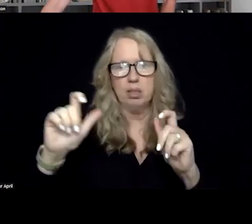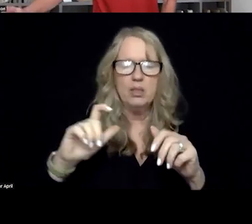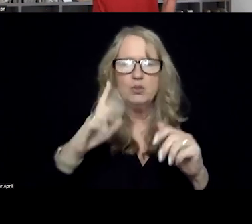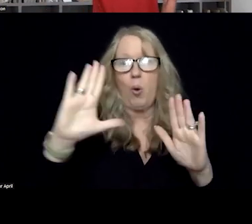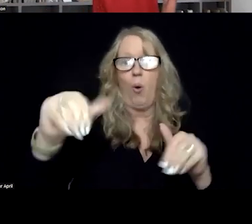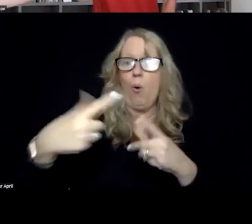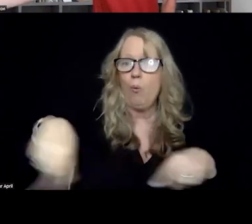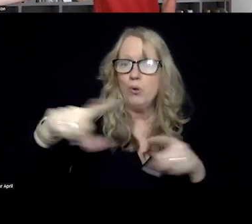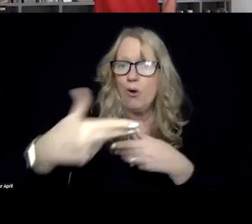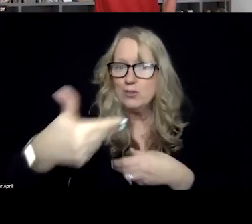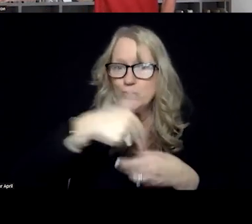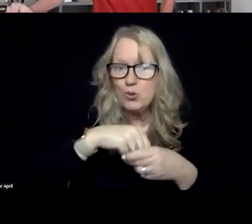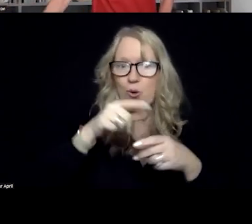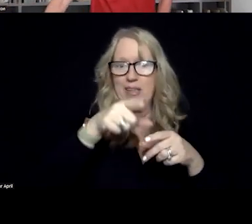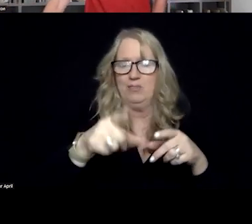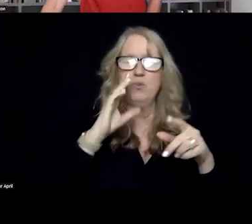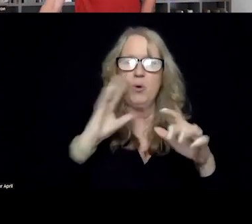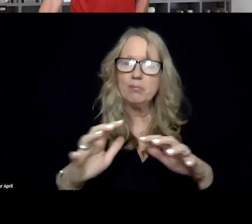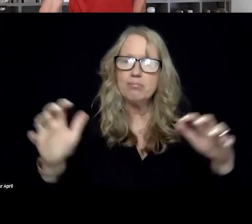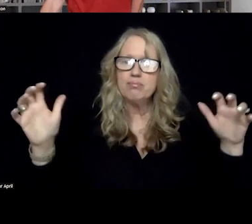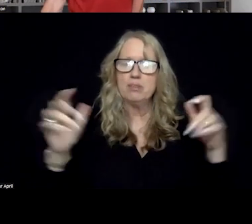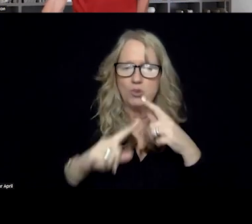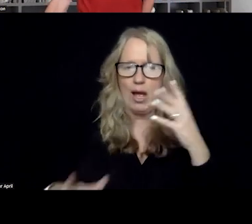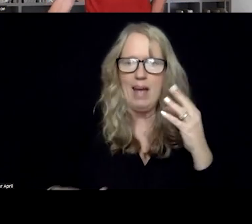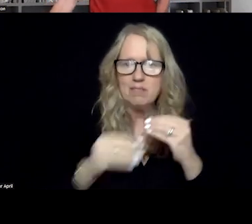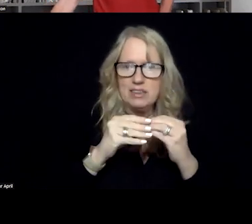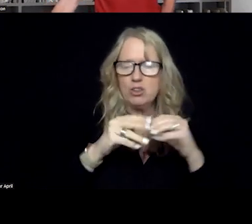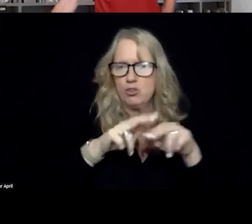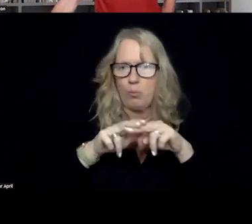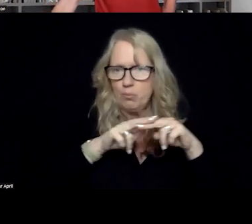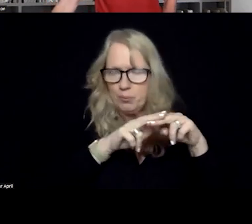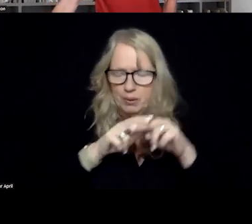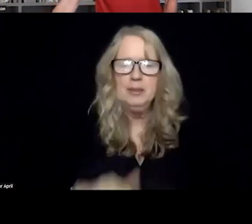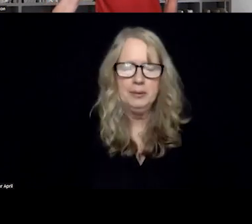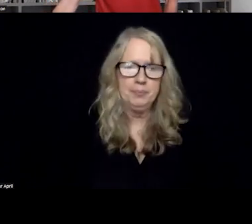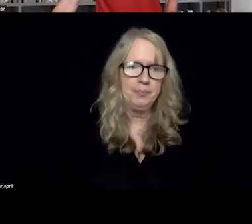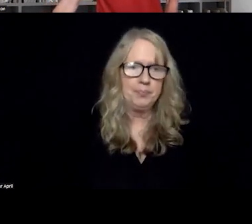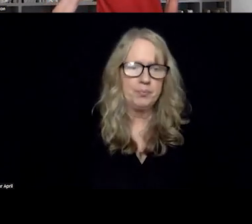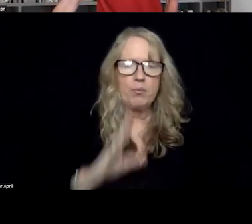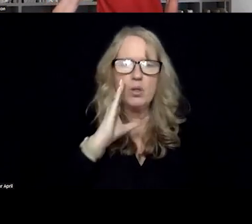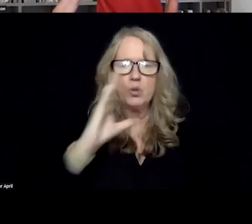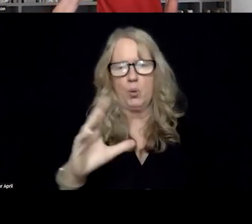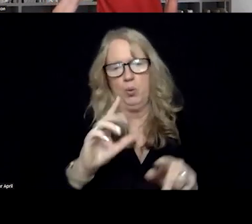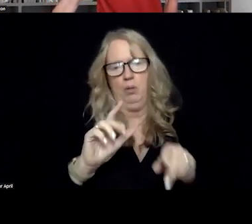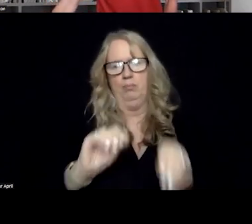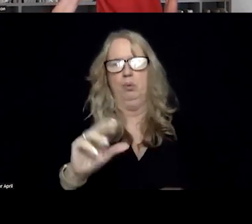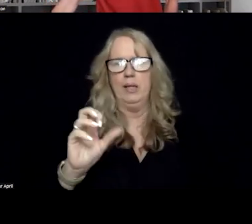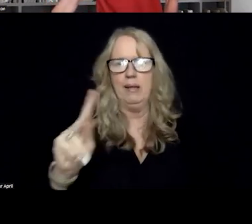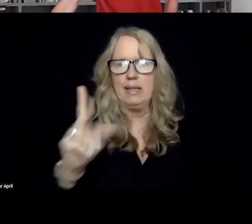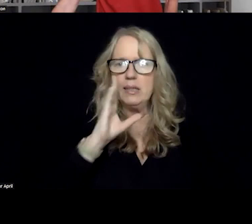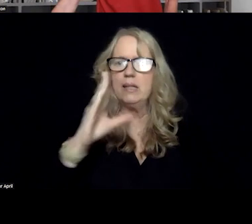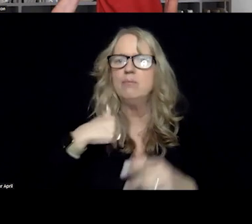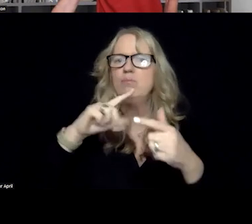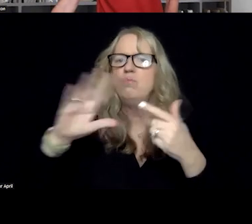join us. We've expanded into this theater to have some additional slots. So we'll drop the link in and you can always outreach